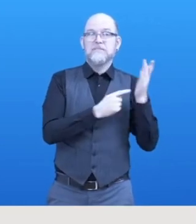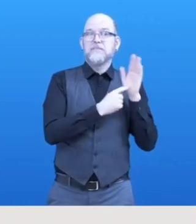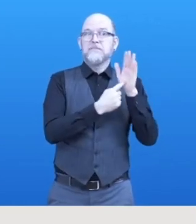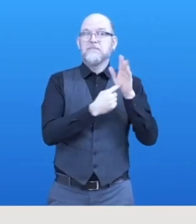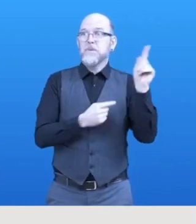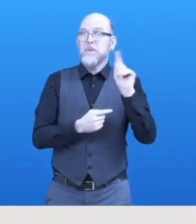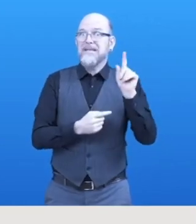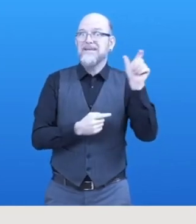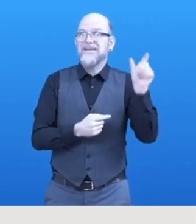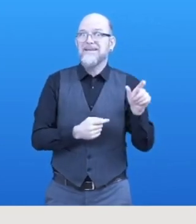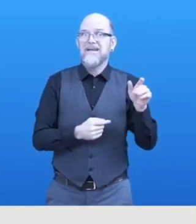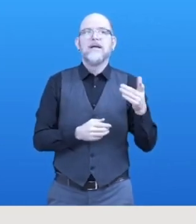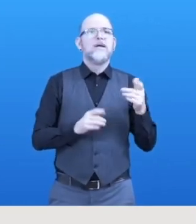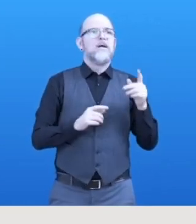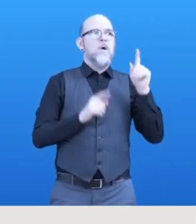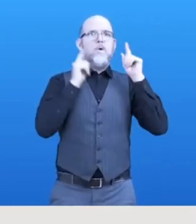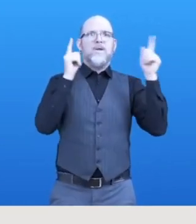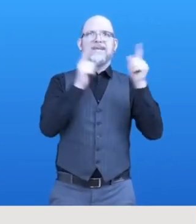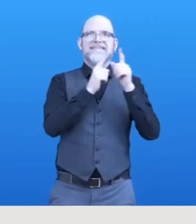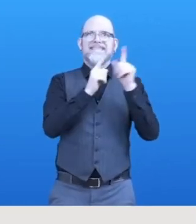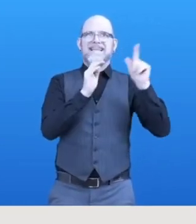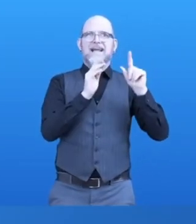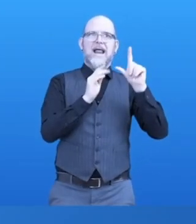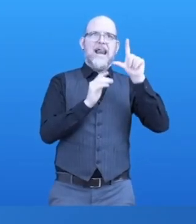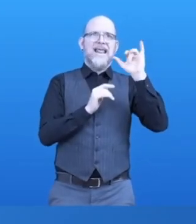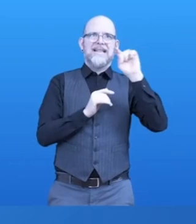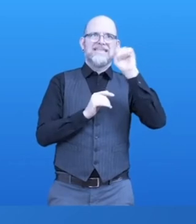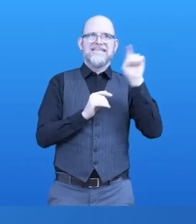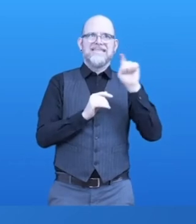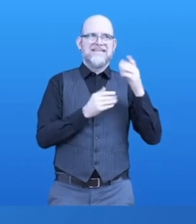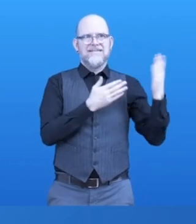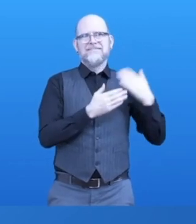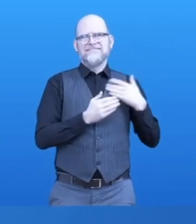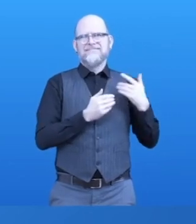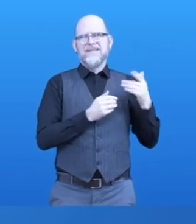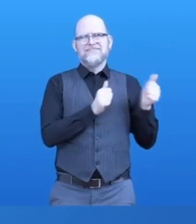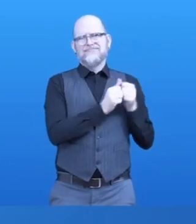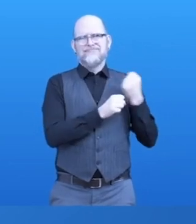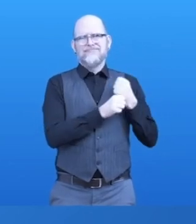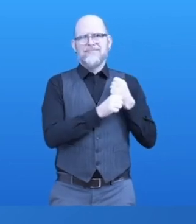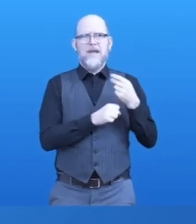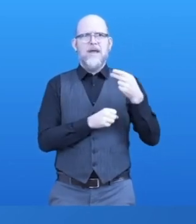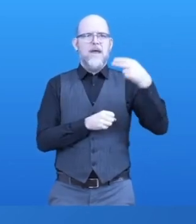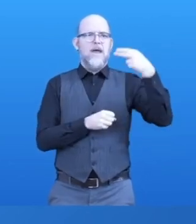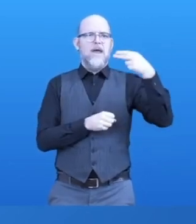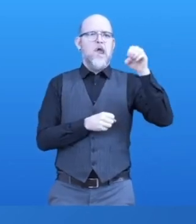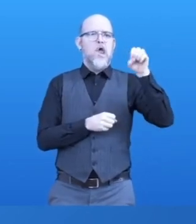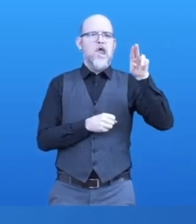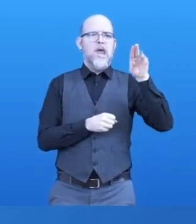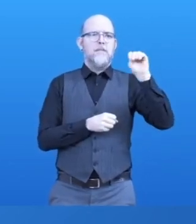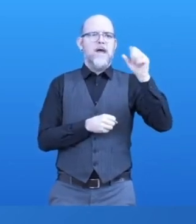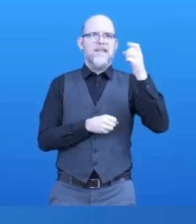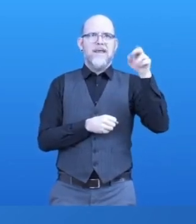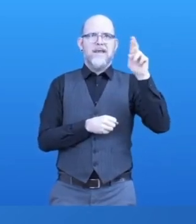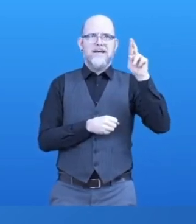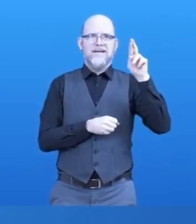colleague from the University of Linz, Peter Heumada. Hello, everybody. My name is Peter Heumada. I work